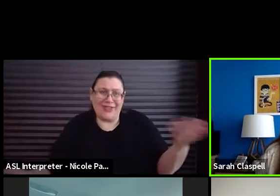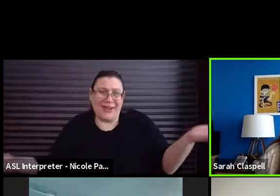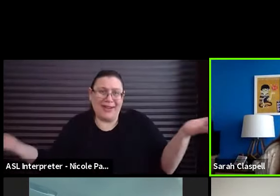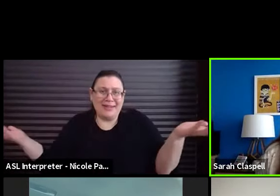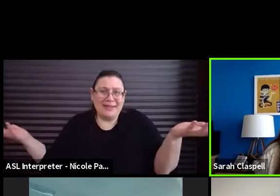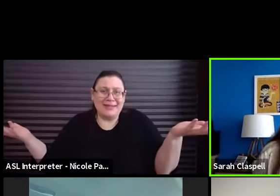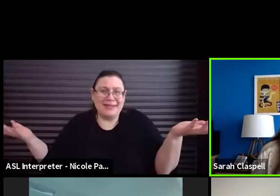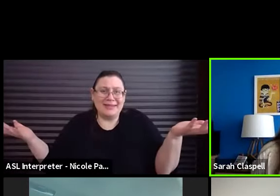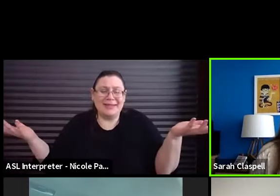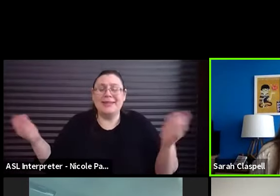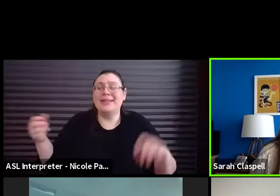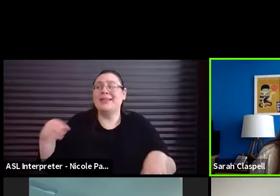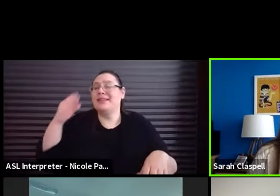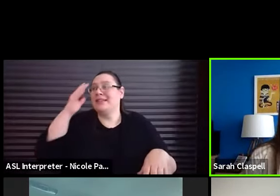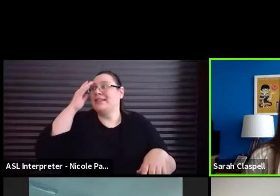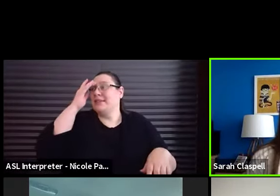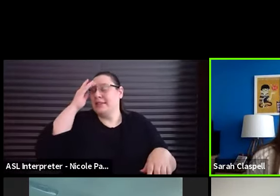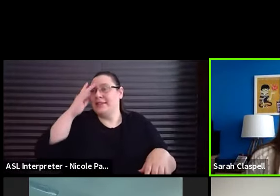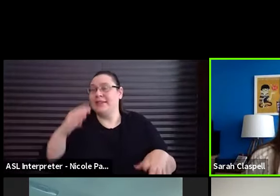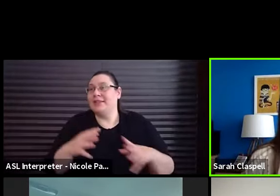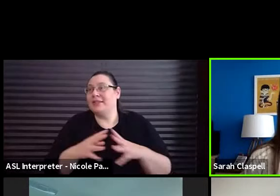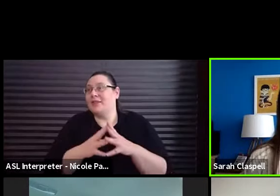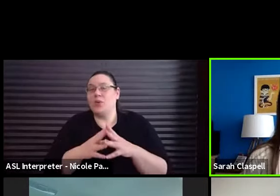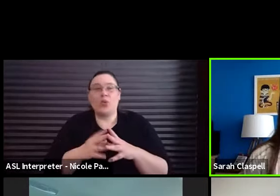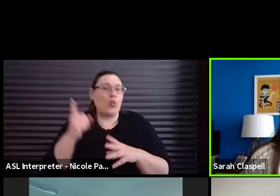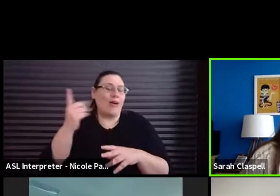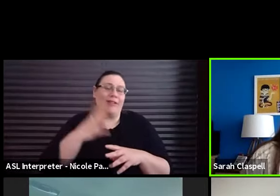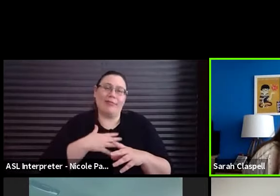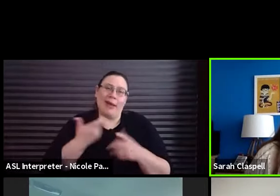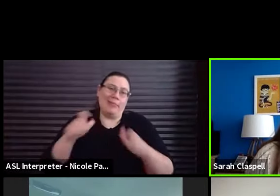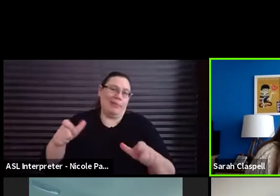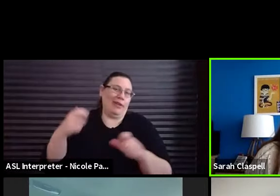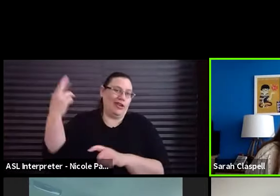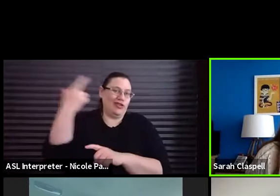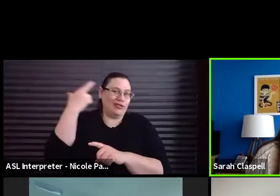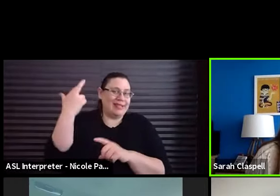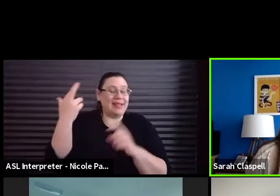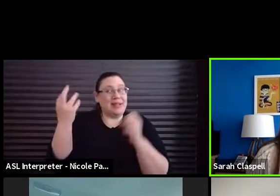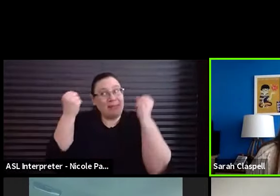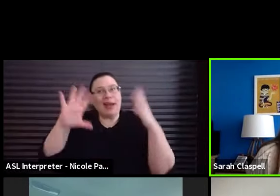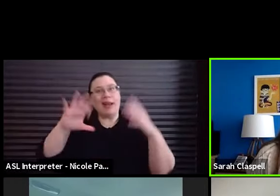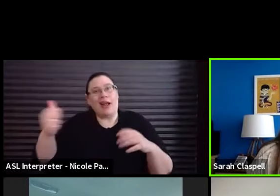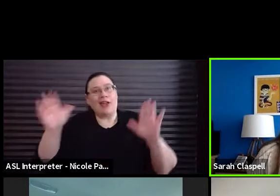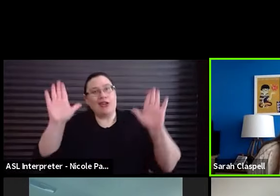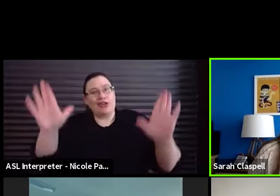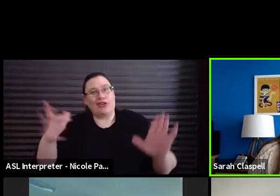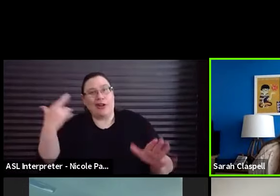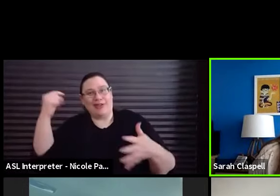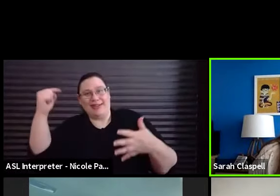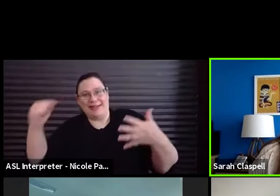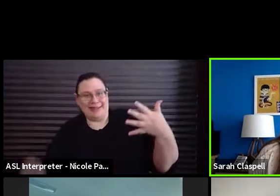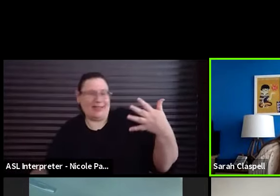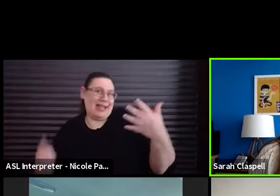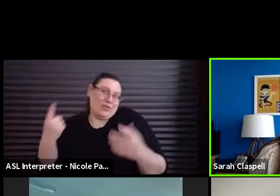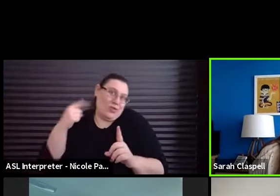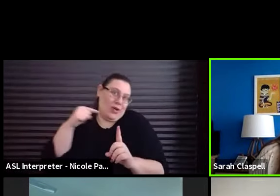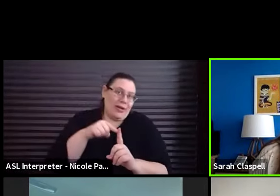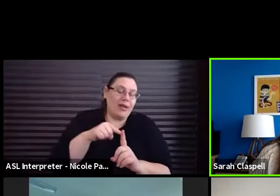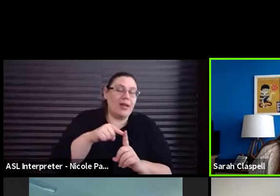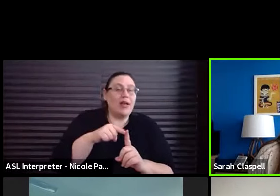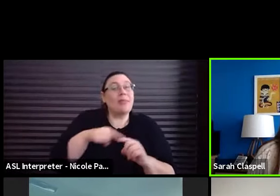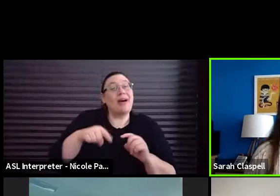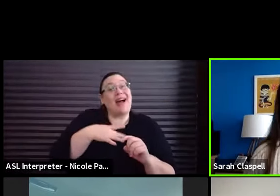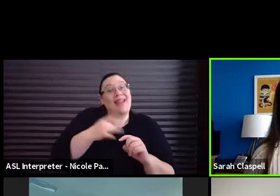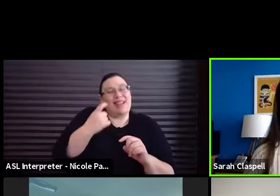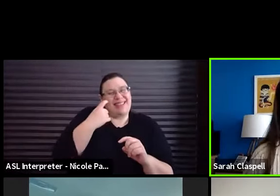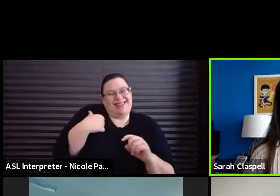I, that's one of my main reasons, even though there's a bunch of other great reasons, but it also, I like this exercise because